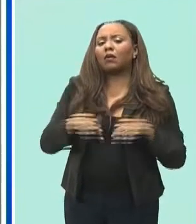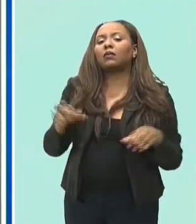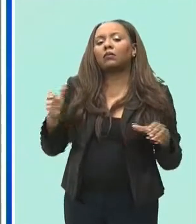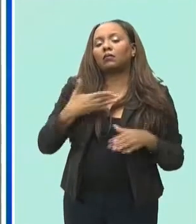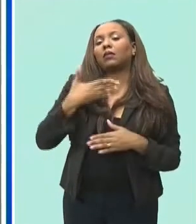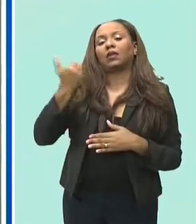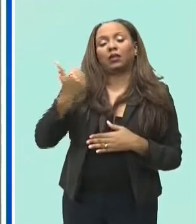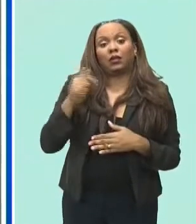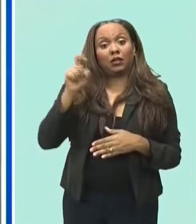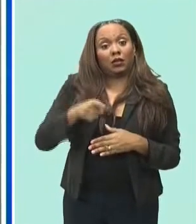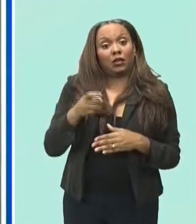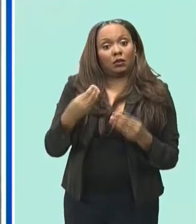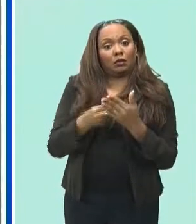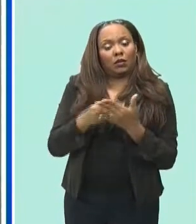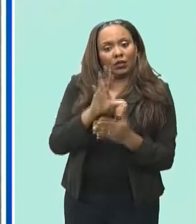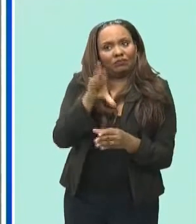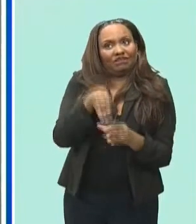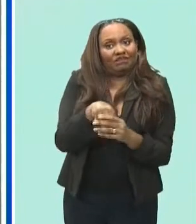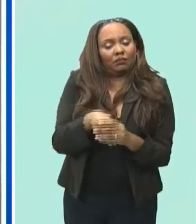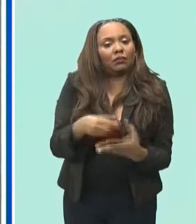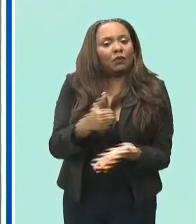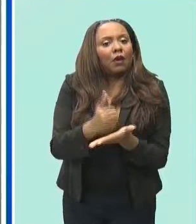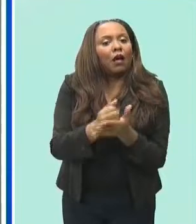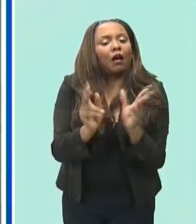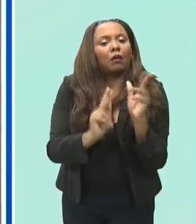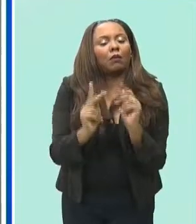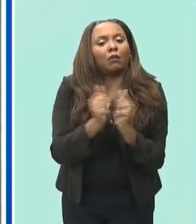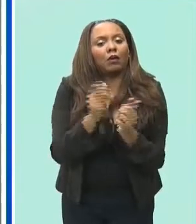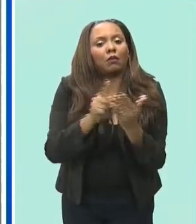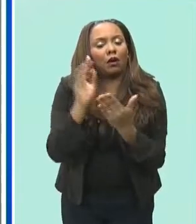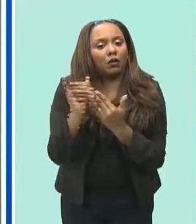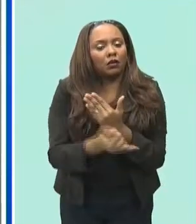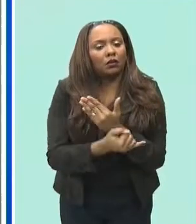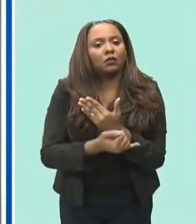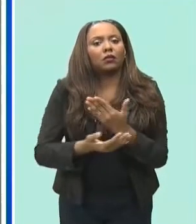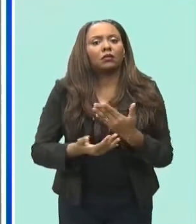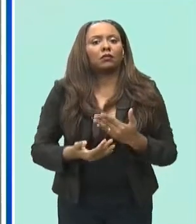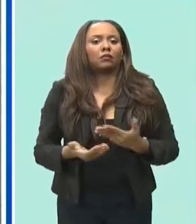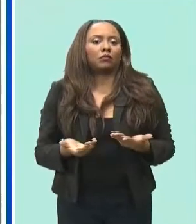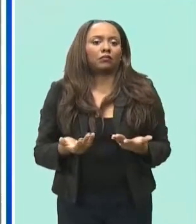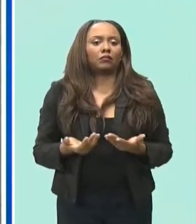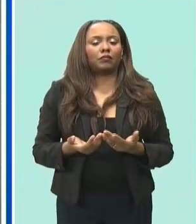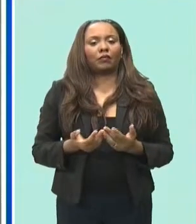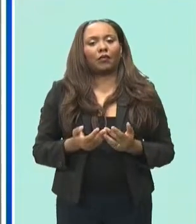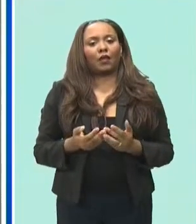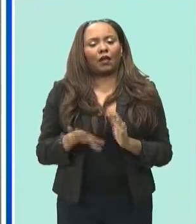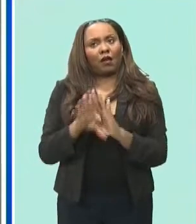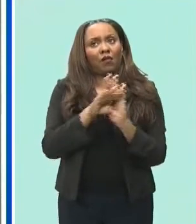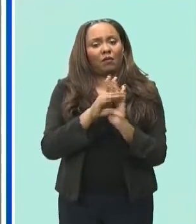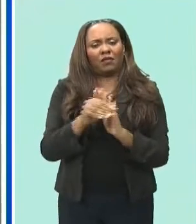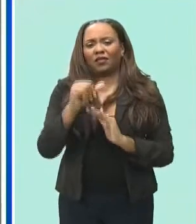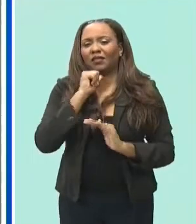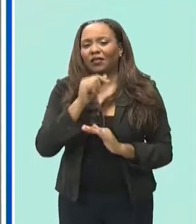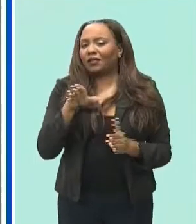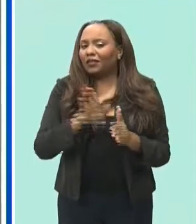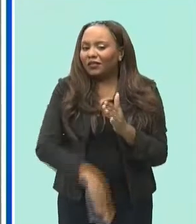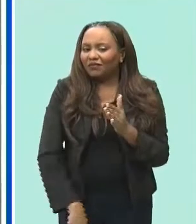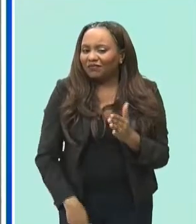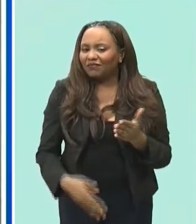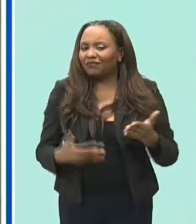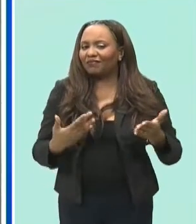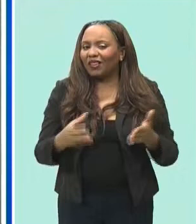money is needed to assist people with their projects it's not exactly the cheapest genre of arts to pursue